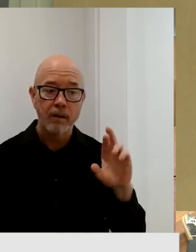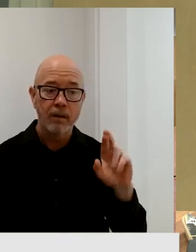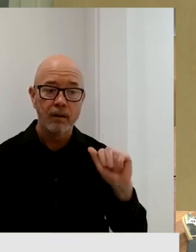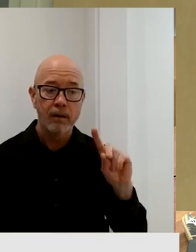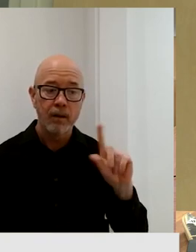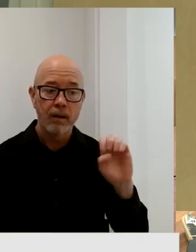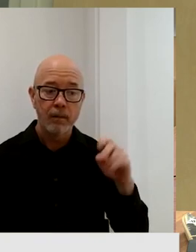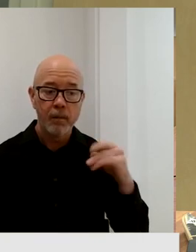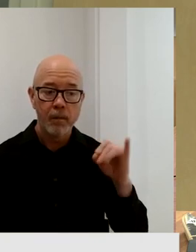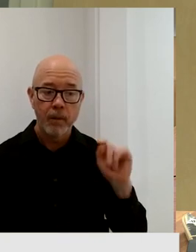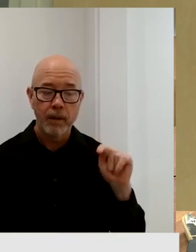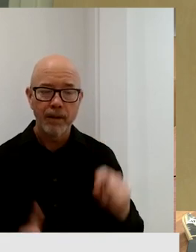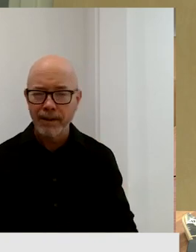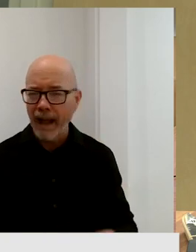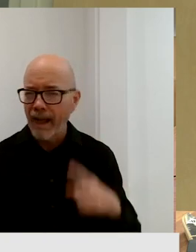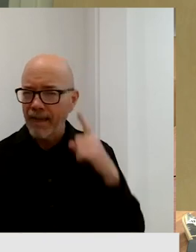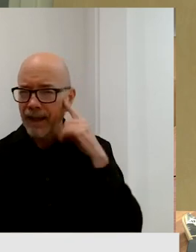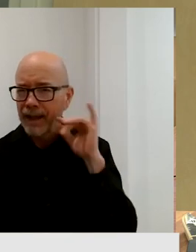I think it's connected.